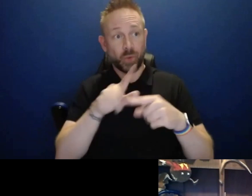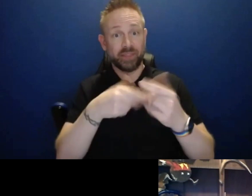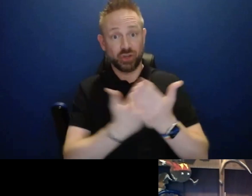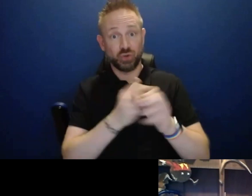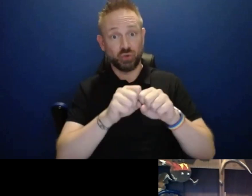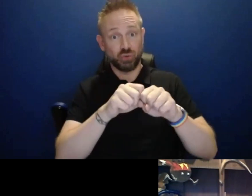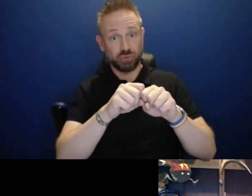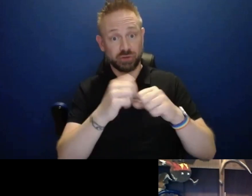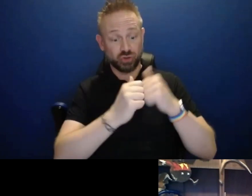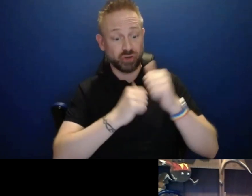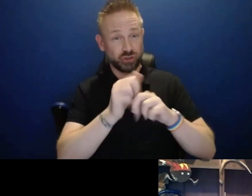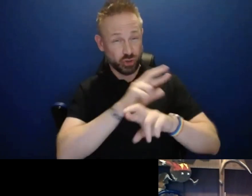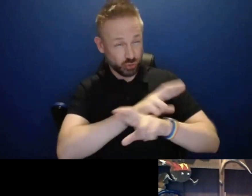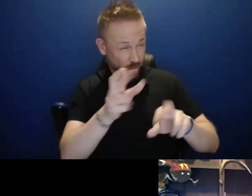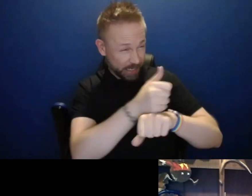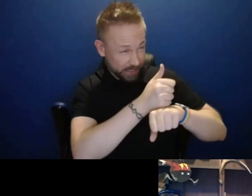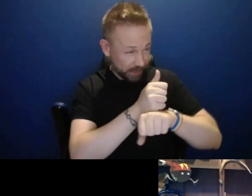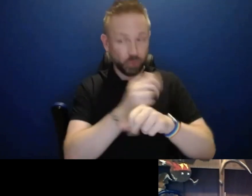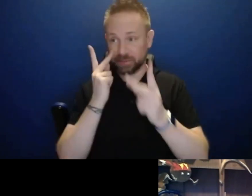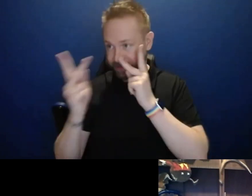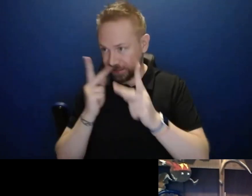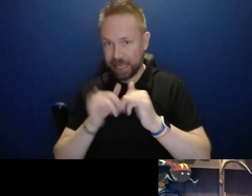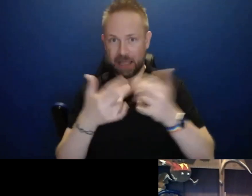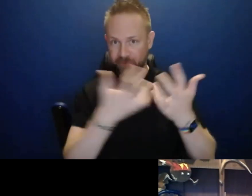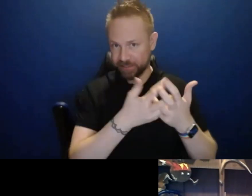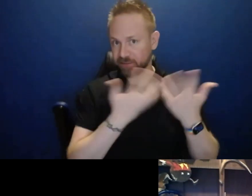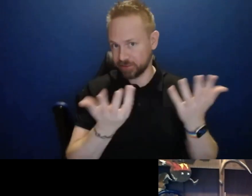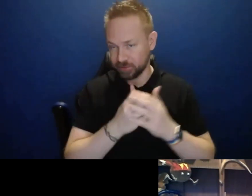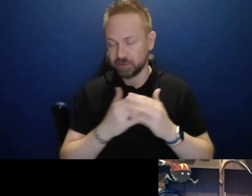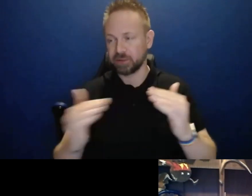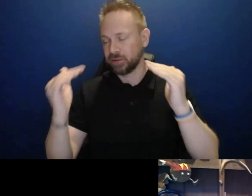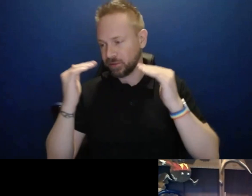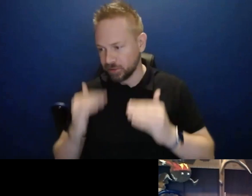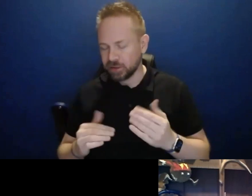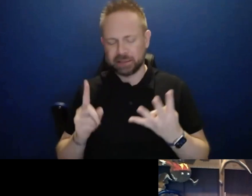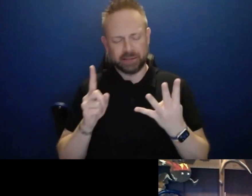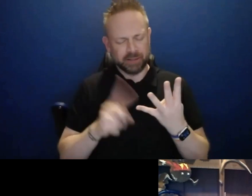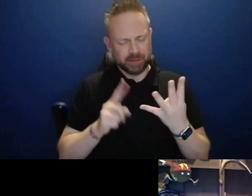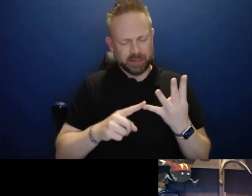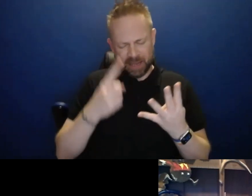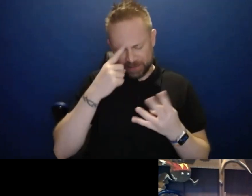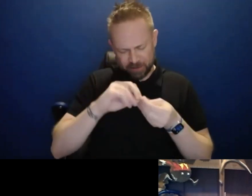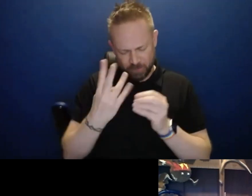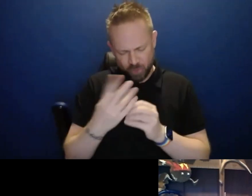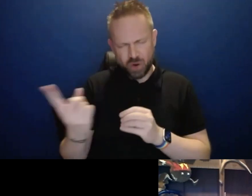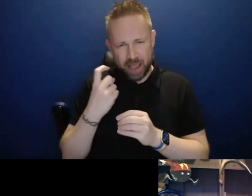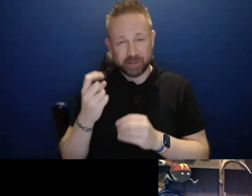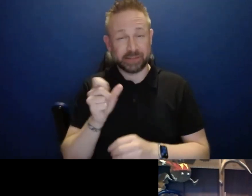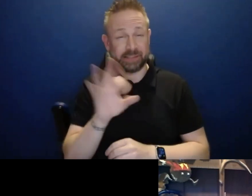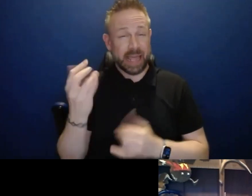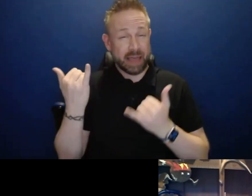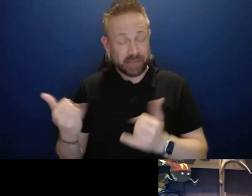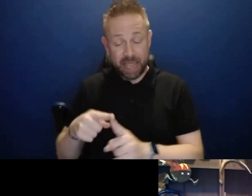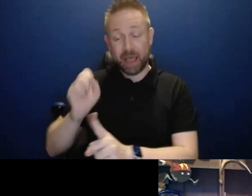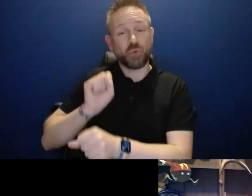built out. And I think number four was, how will we deal with staff whose current tasks do